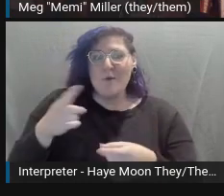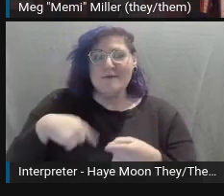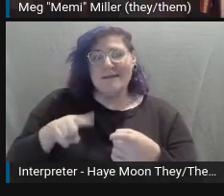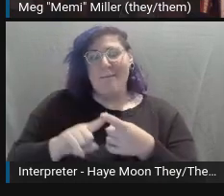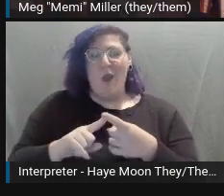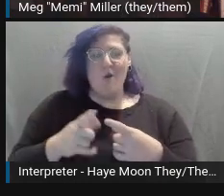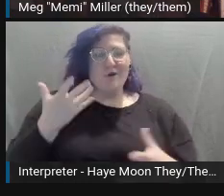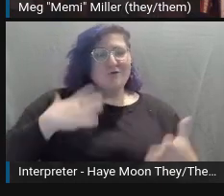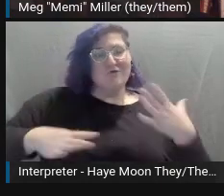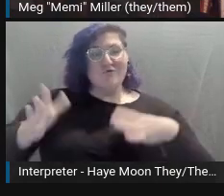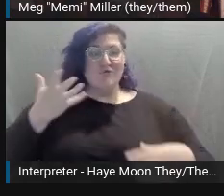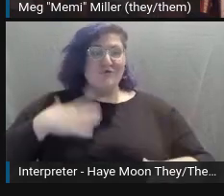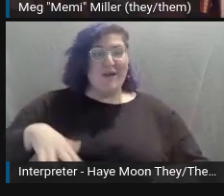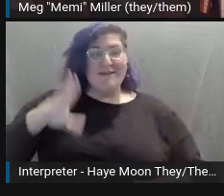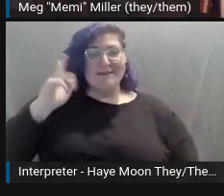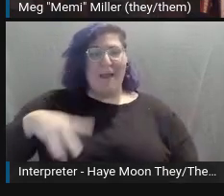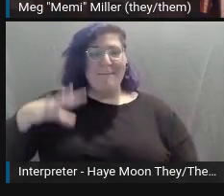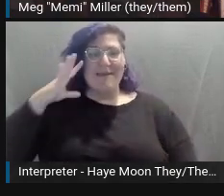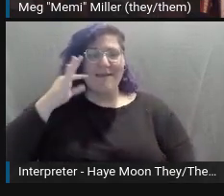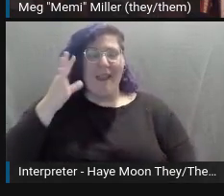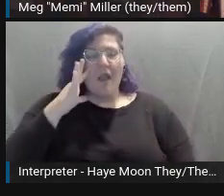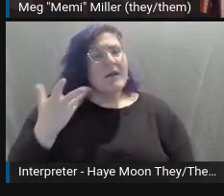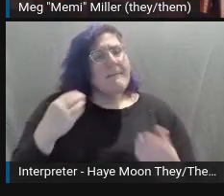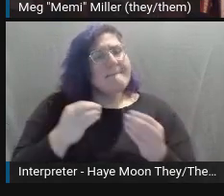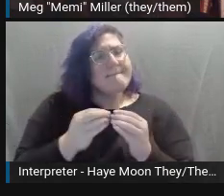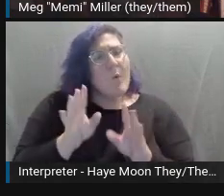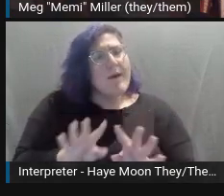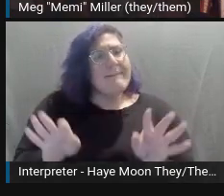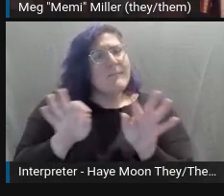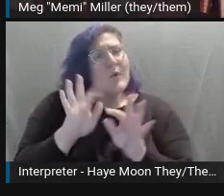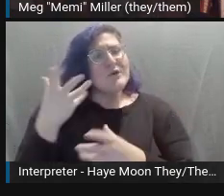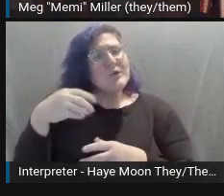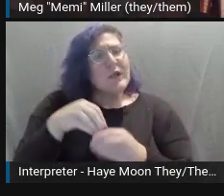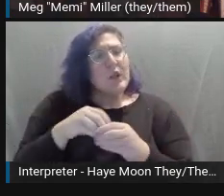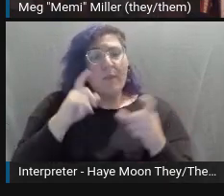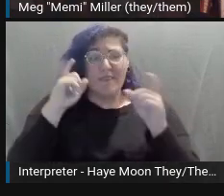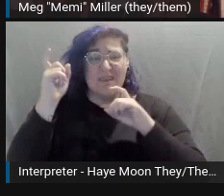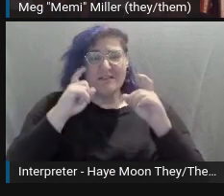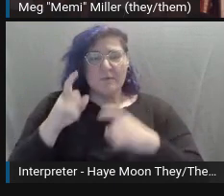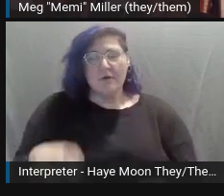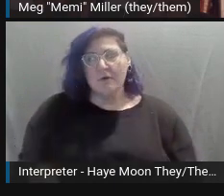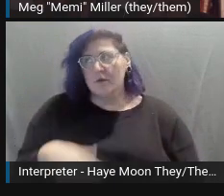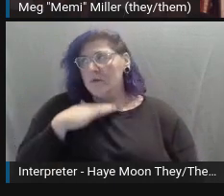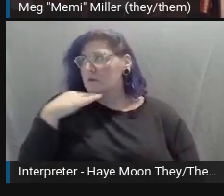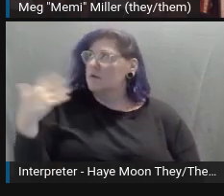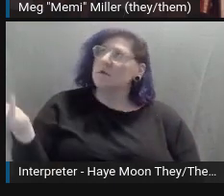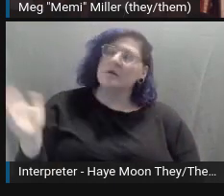on the cat's somewhat annoyed expression rather than go into details about what kind of bowl it's in.